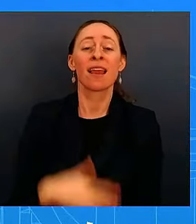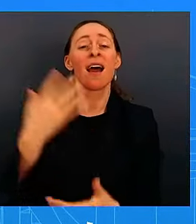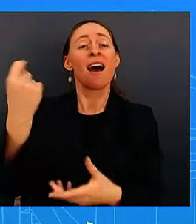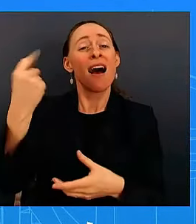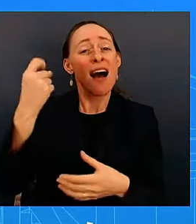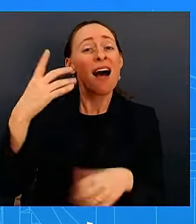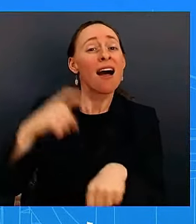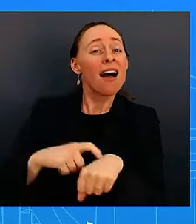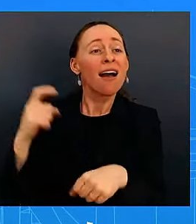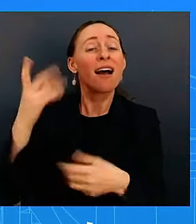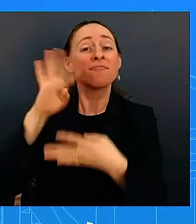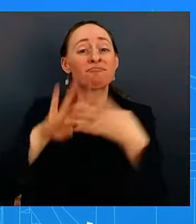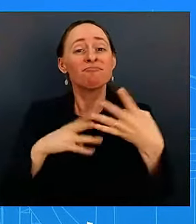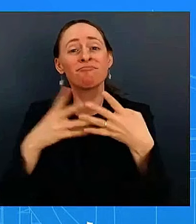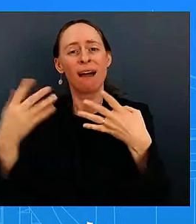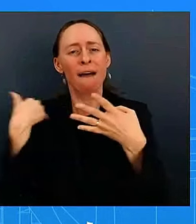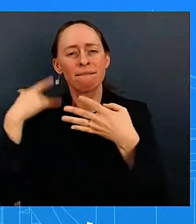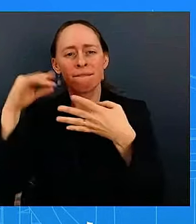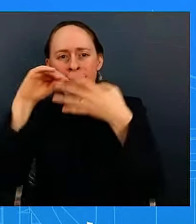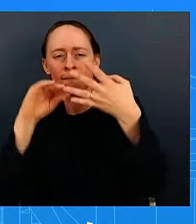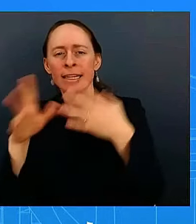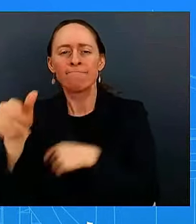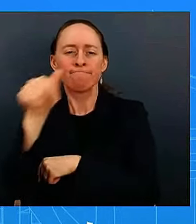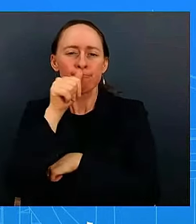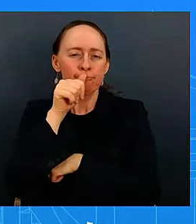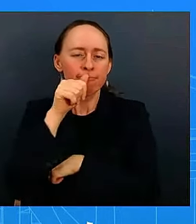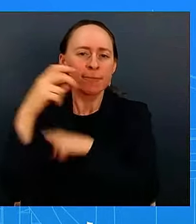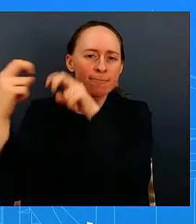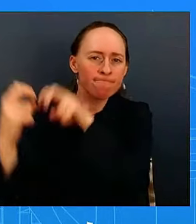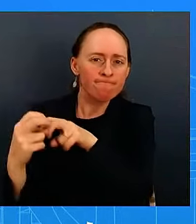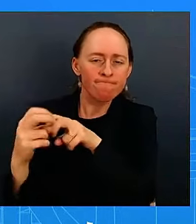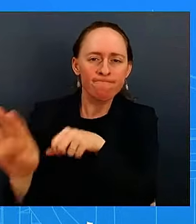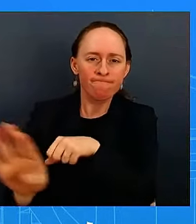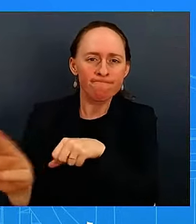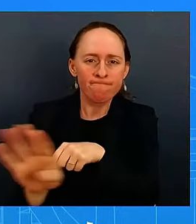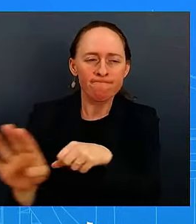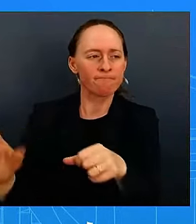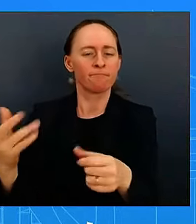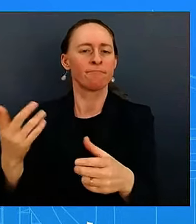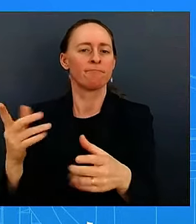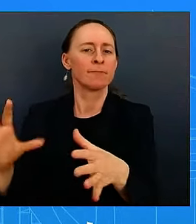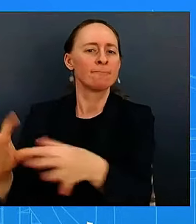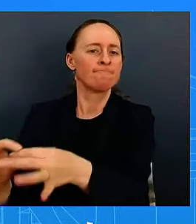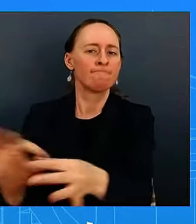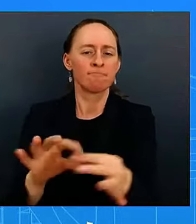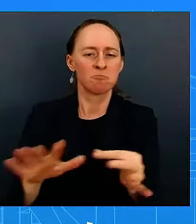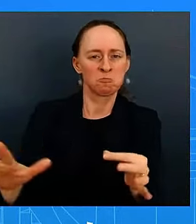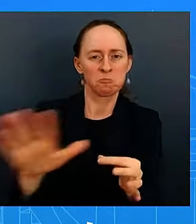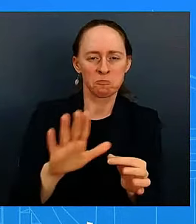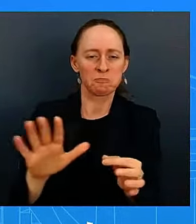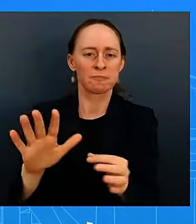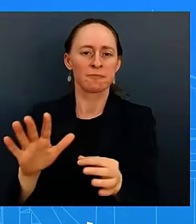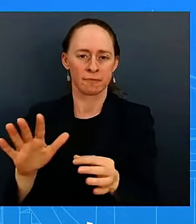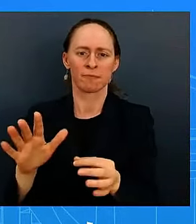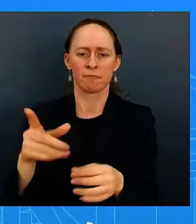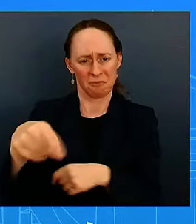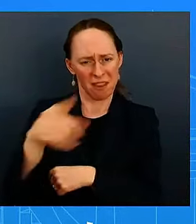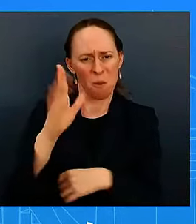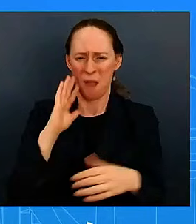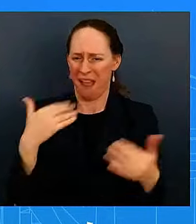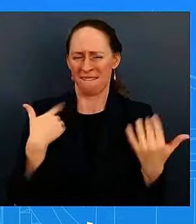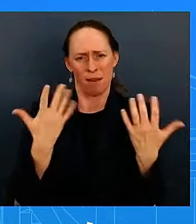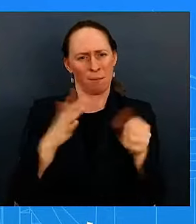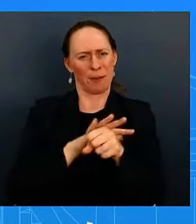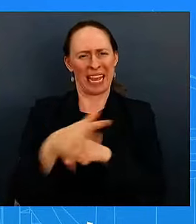fostering those personal relationships that he has with the leaders of the quad but there's going to be many other opportunities uh for